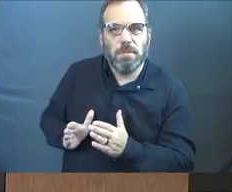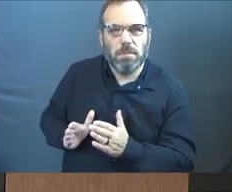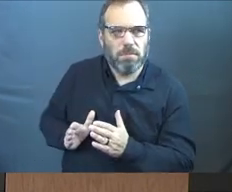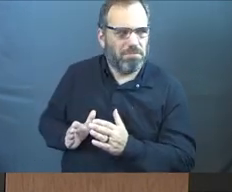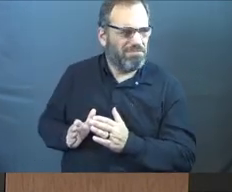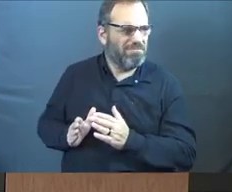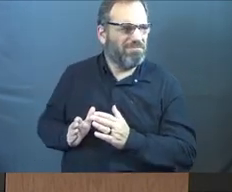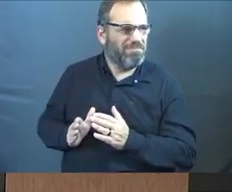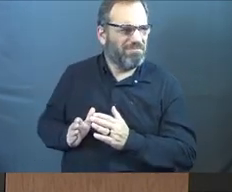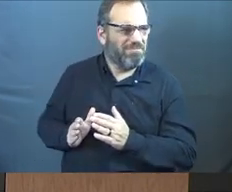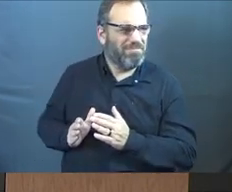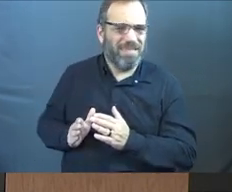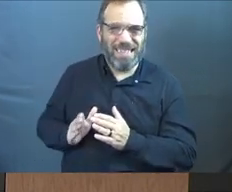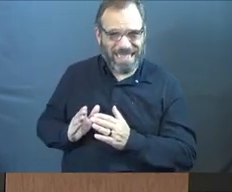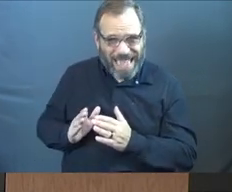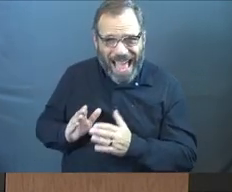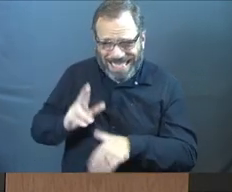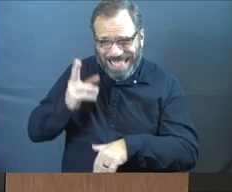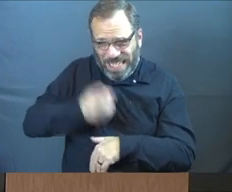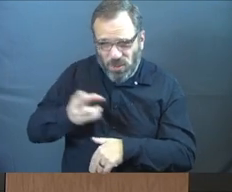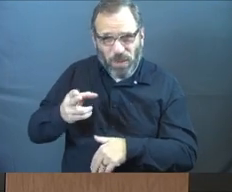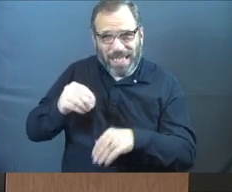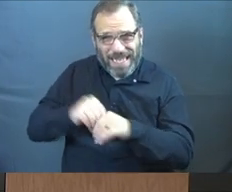That's in our nation's history.